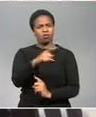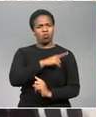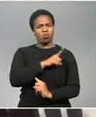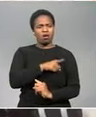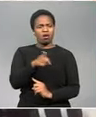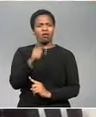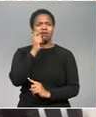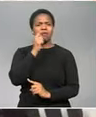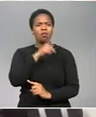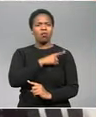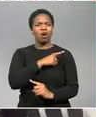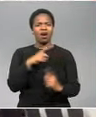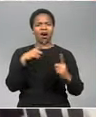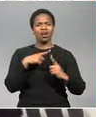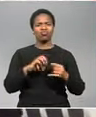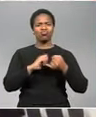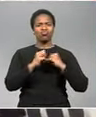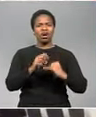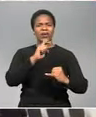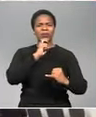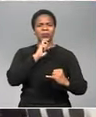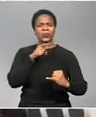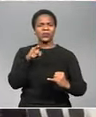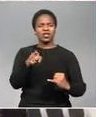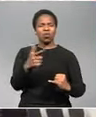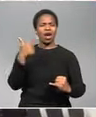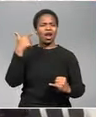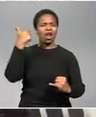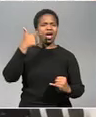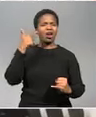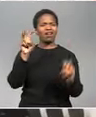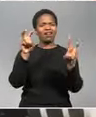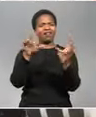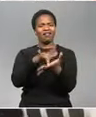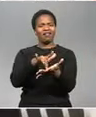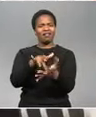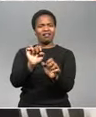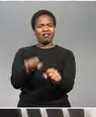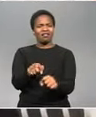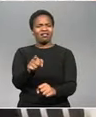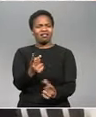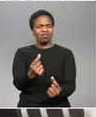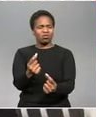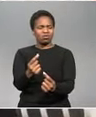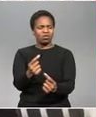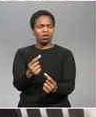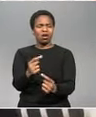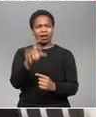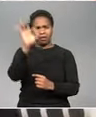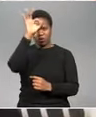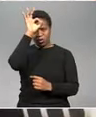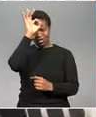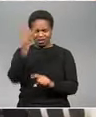assange for allegedly trying to use its embassy in london as a center for espionage london police dragged